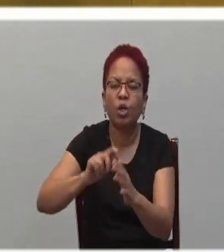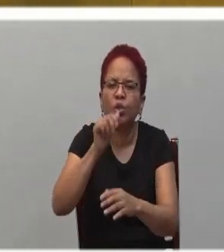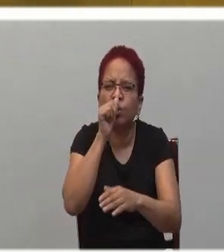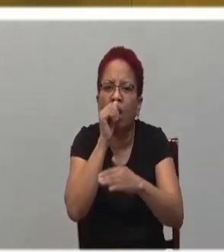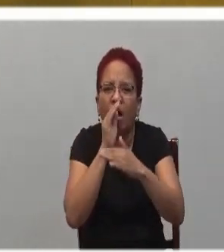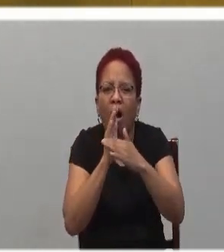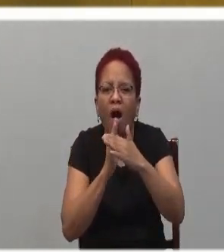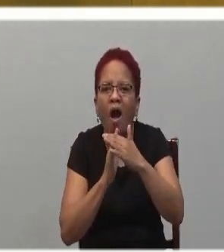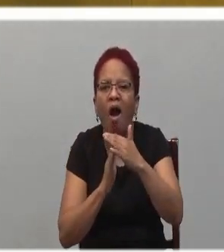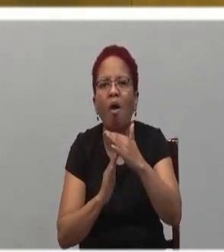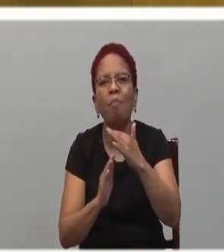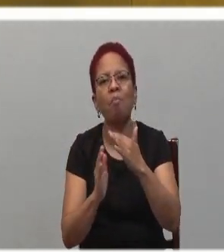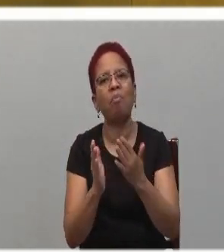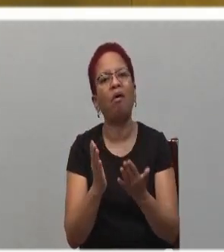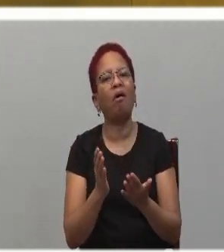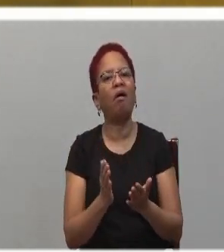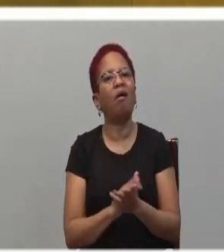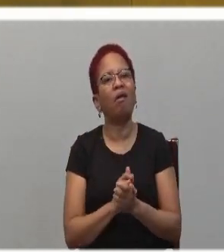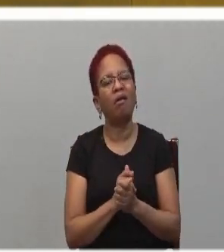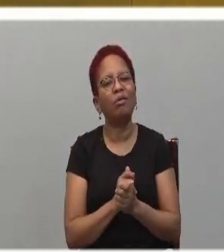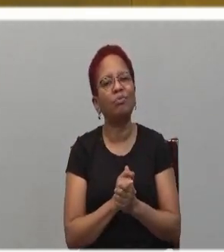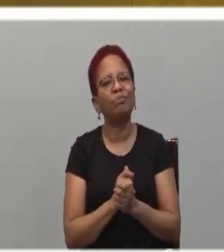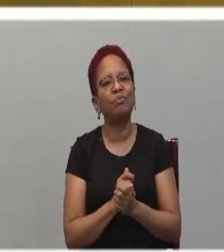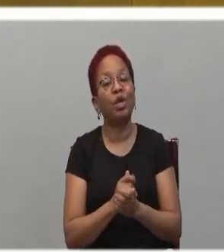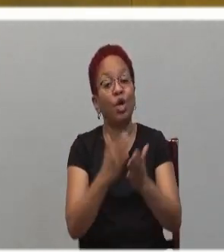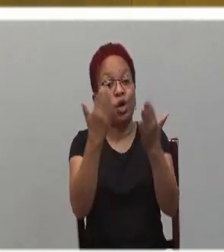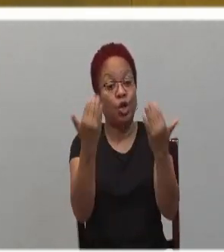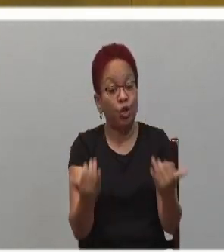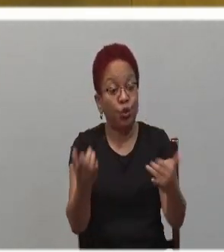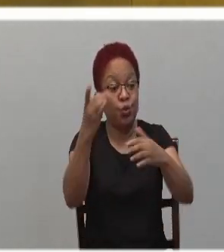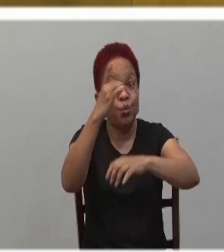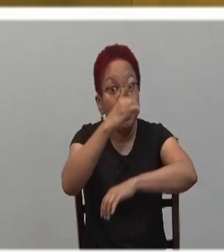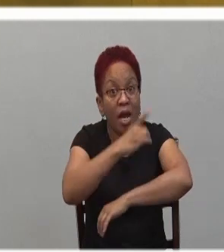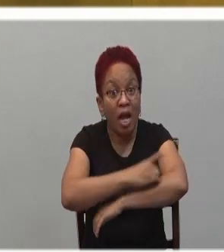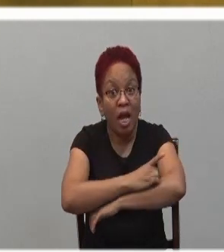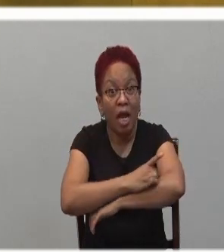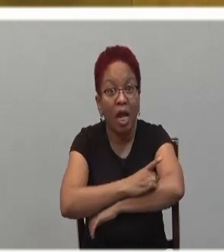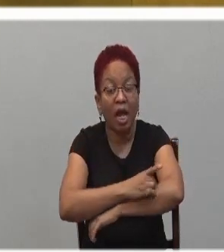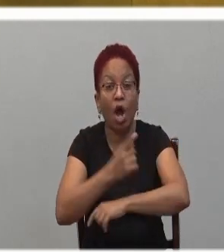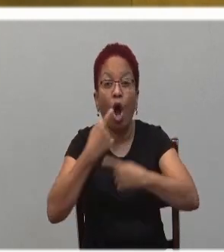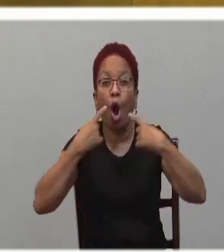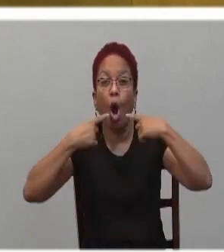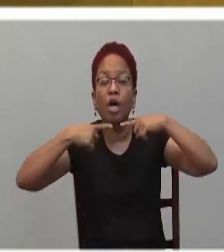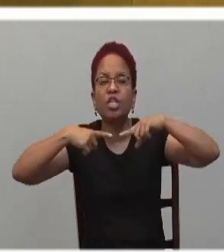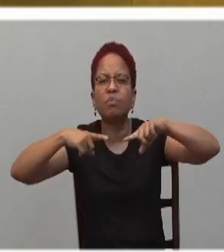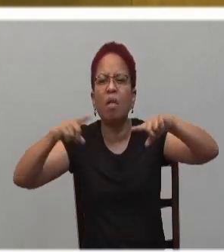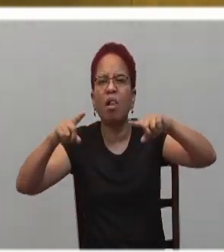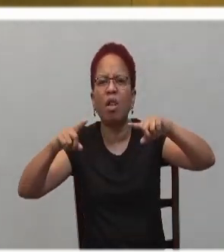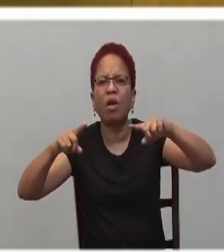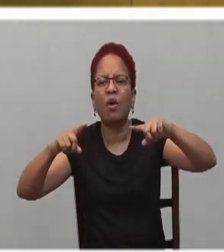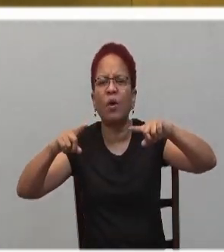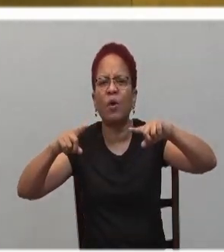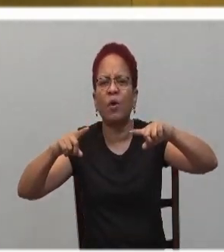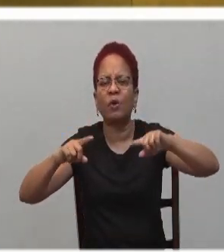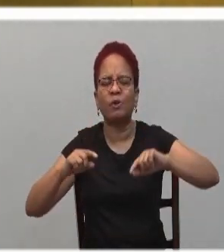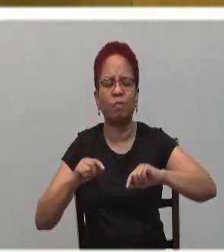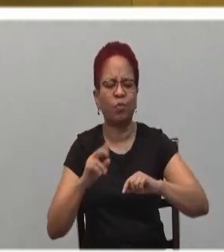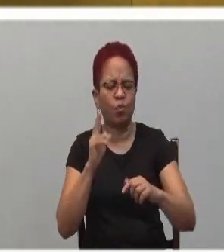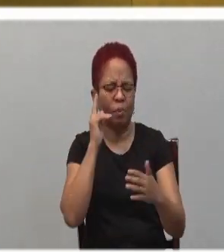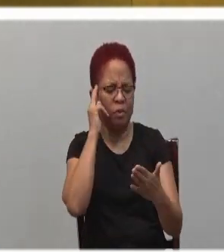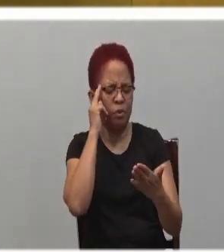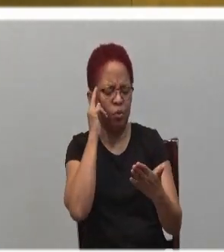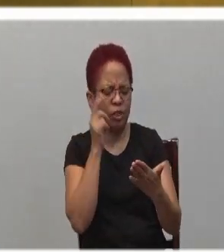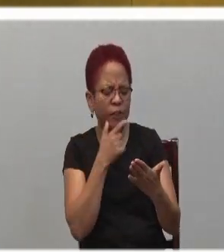Beloved, today's scripture readings challenge us to stop